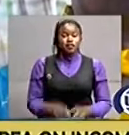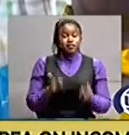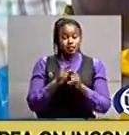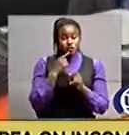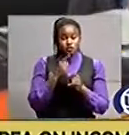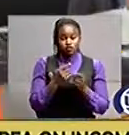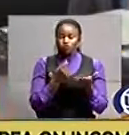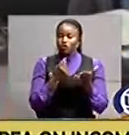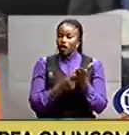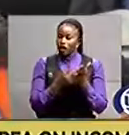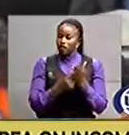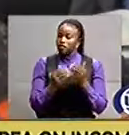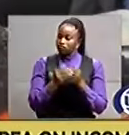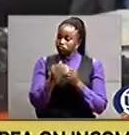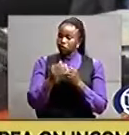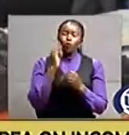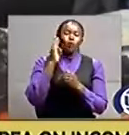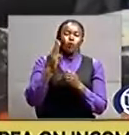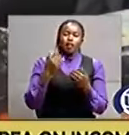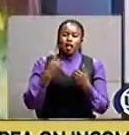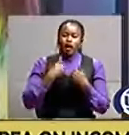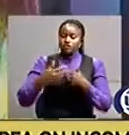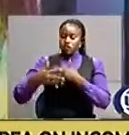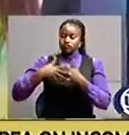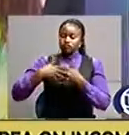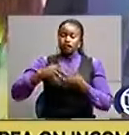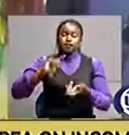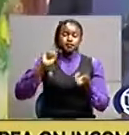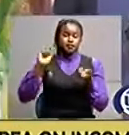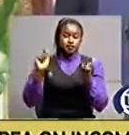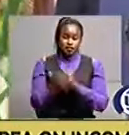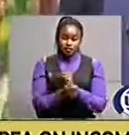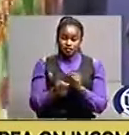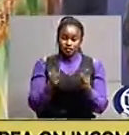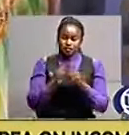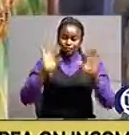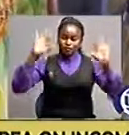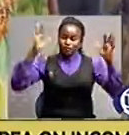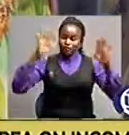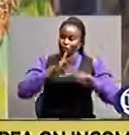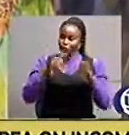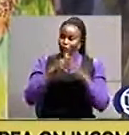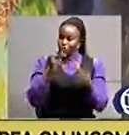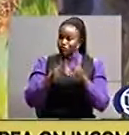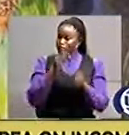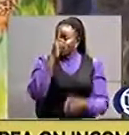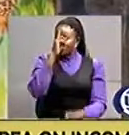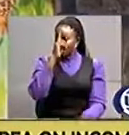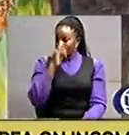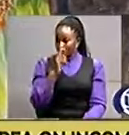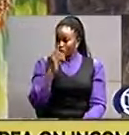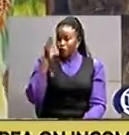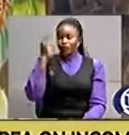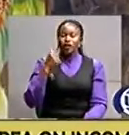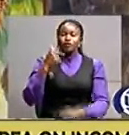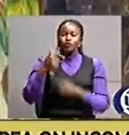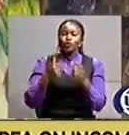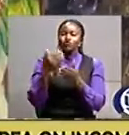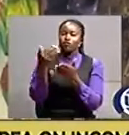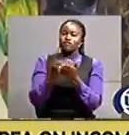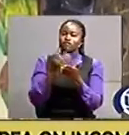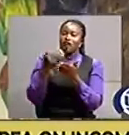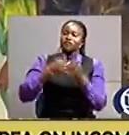is going to have an industrial revolution he therefore commended the people of toro for the increased banana